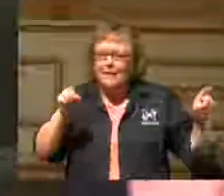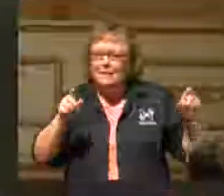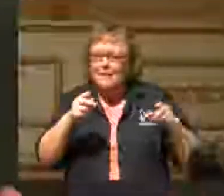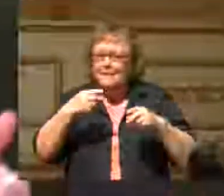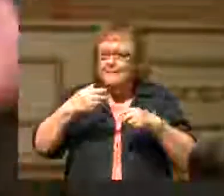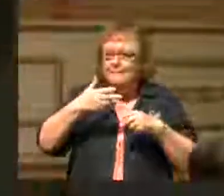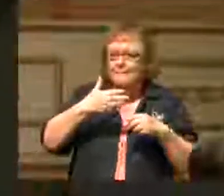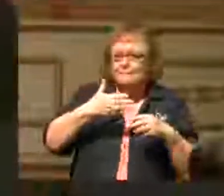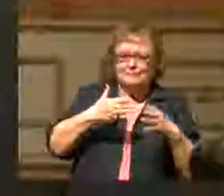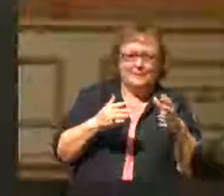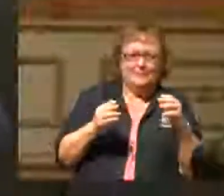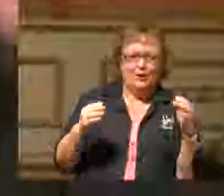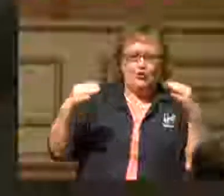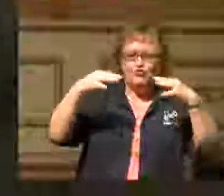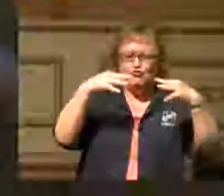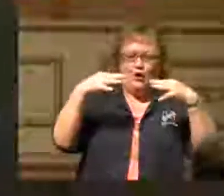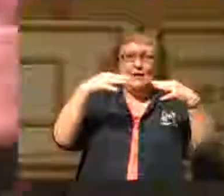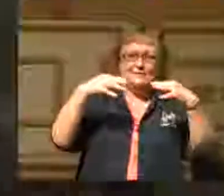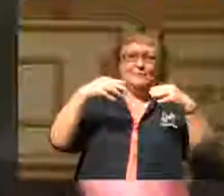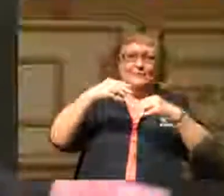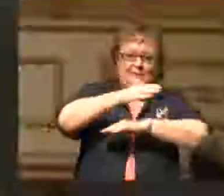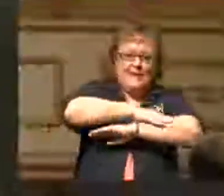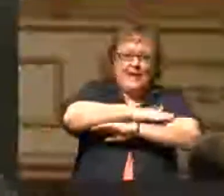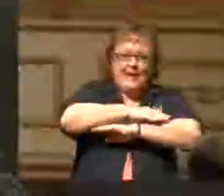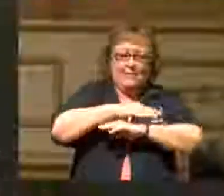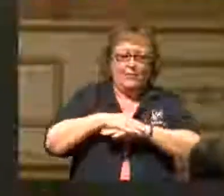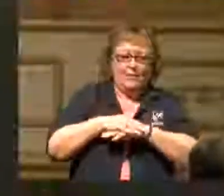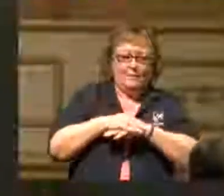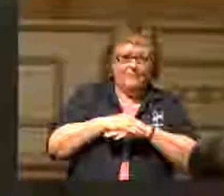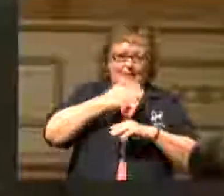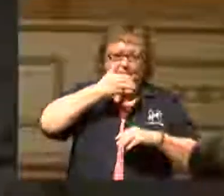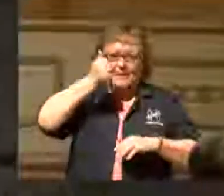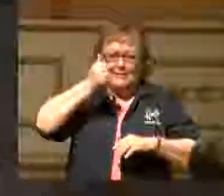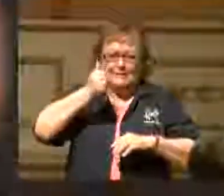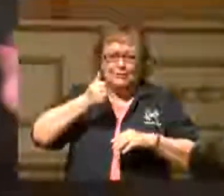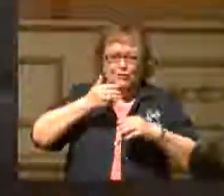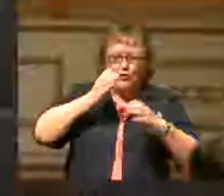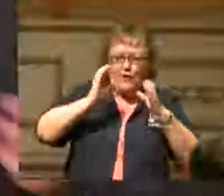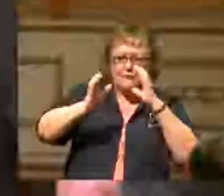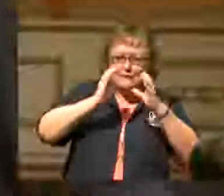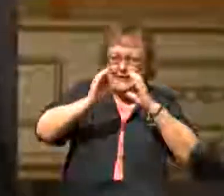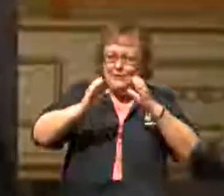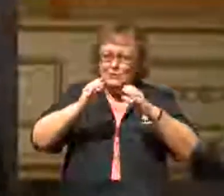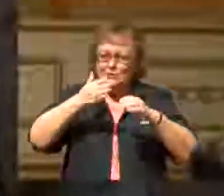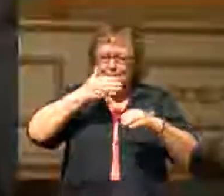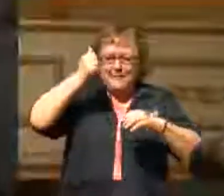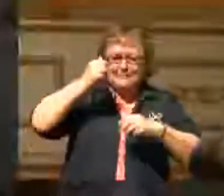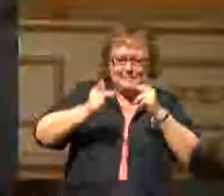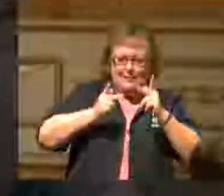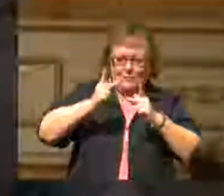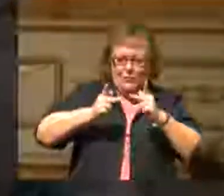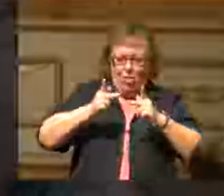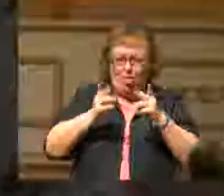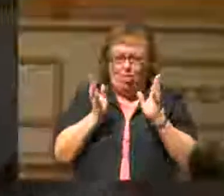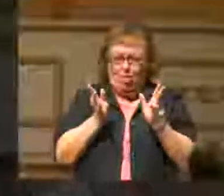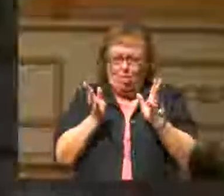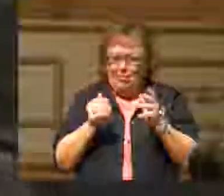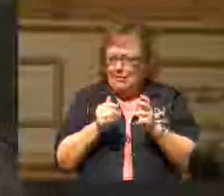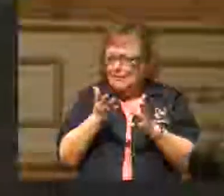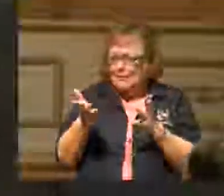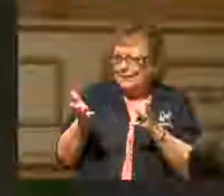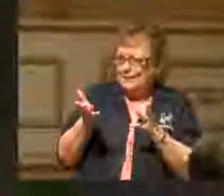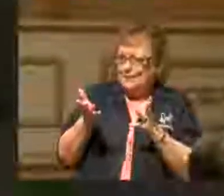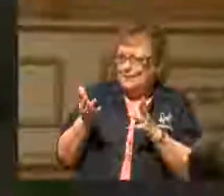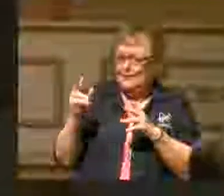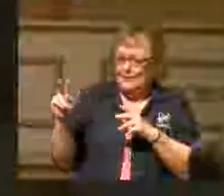rooms and be sitting across the table from the right, from the best people and to have the best conversations and all this kind of thing. So he turned to all